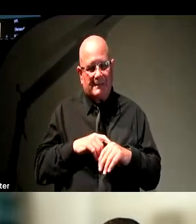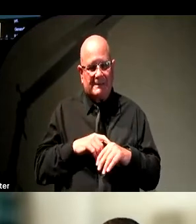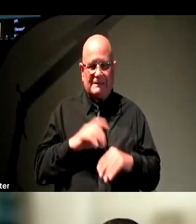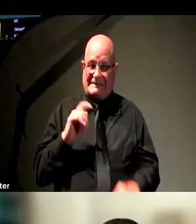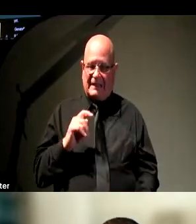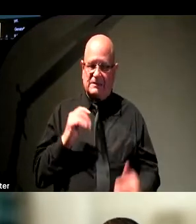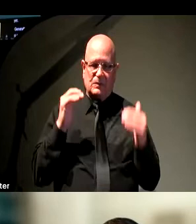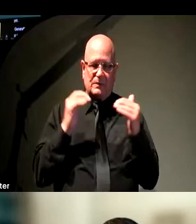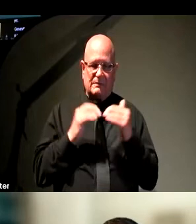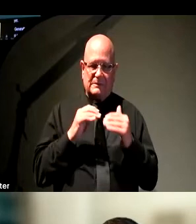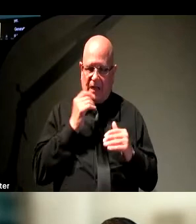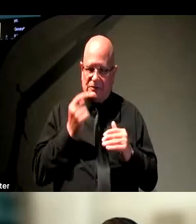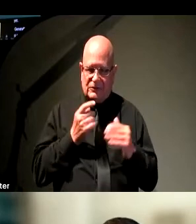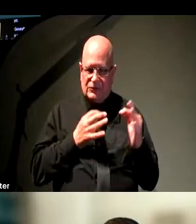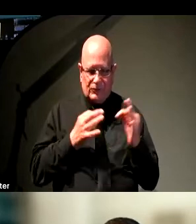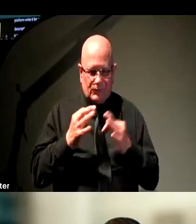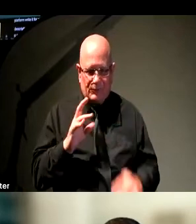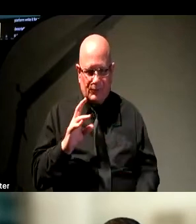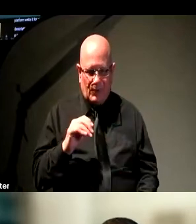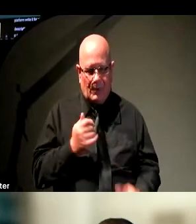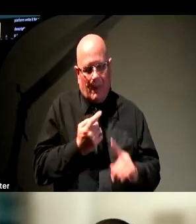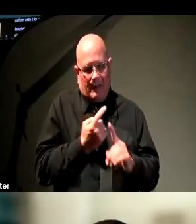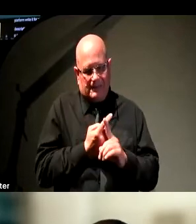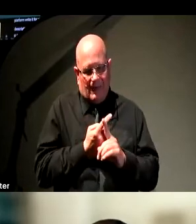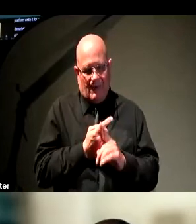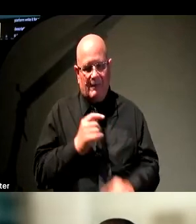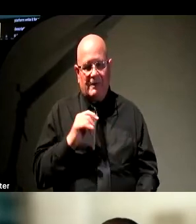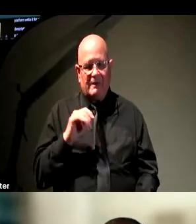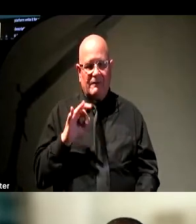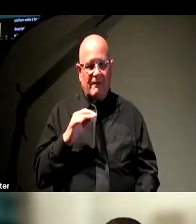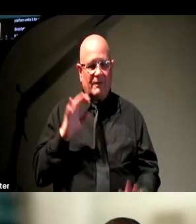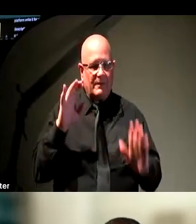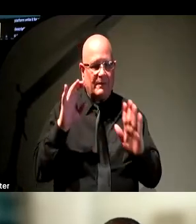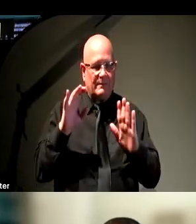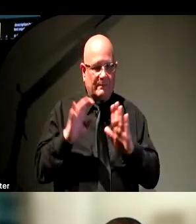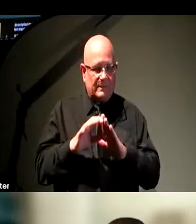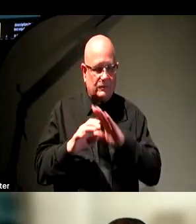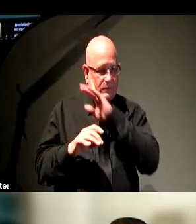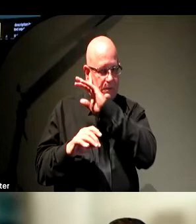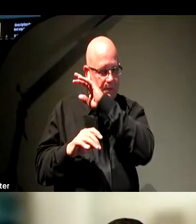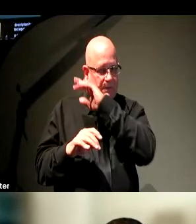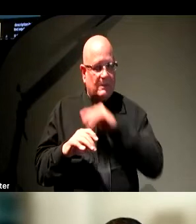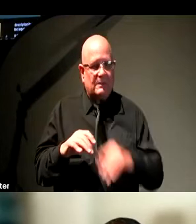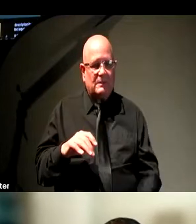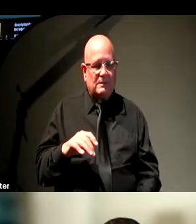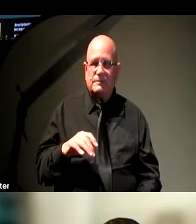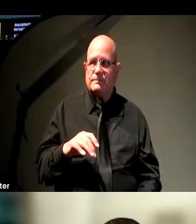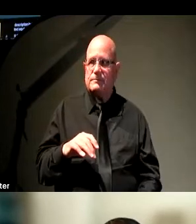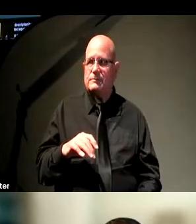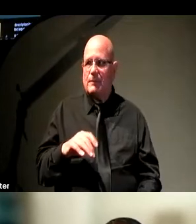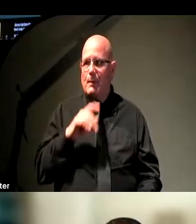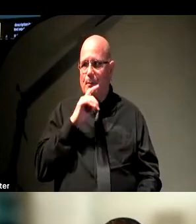not just a description. Right? So if you have a picture of a bird that has a fancy tail, you